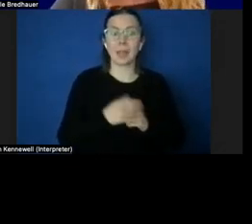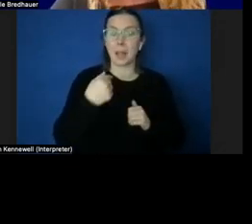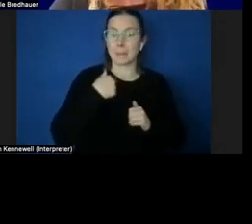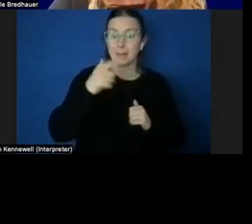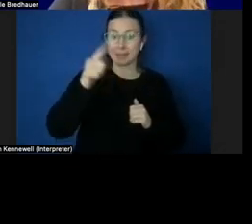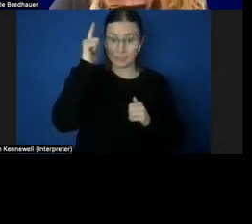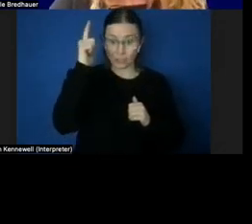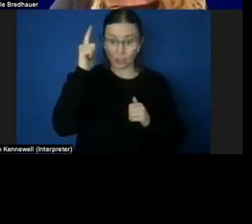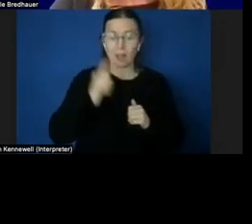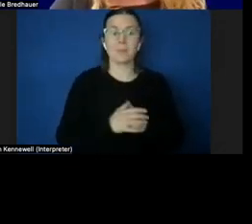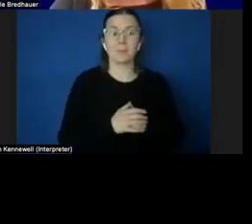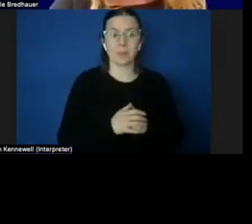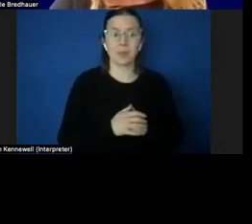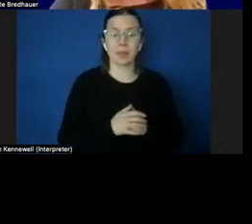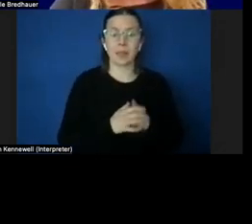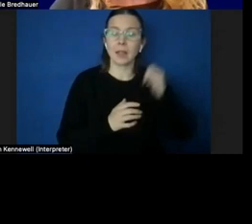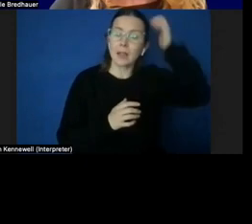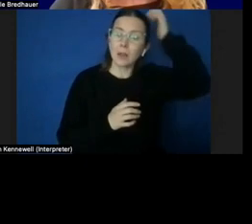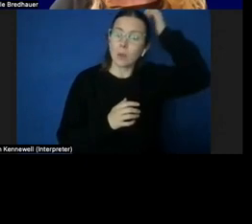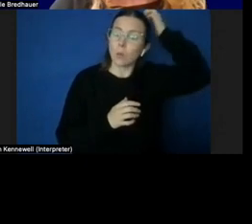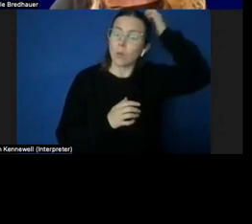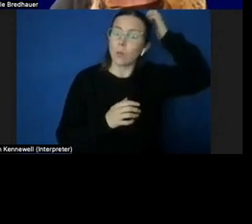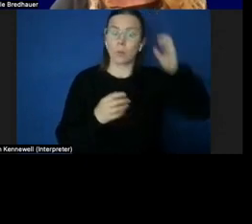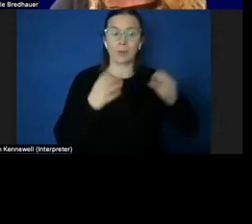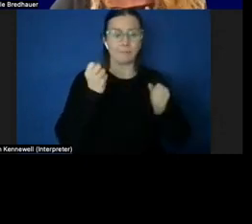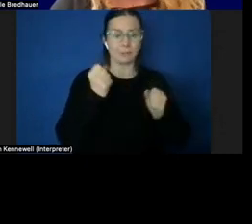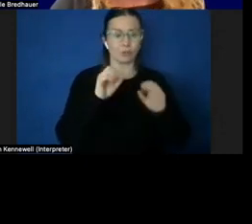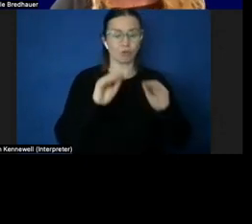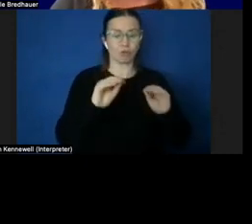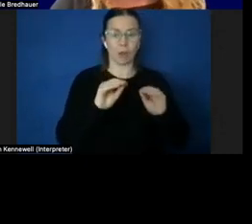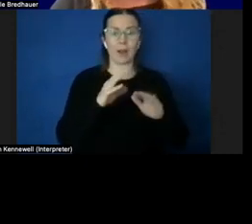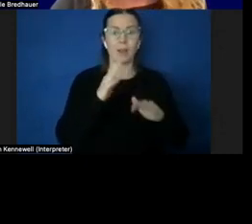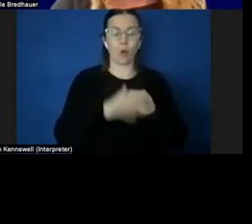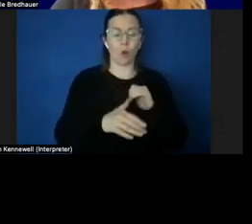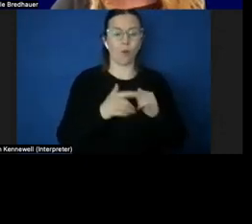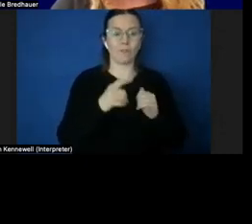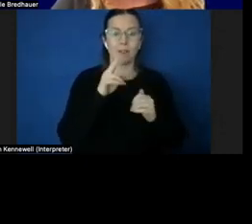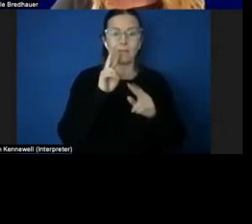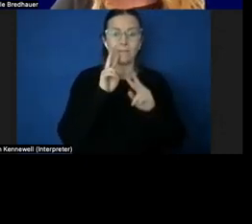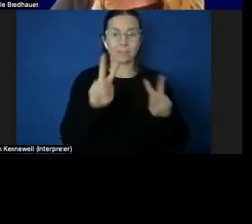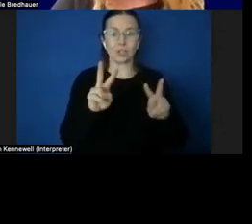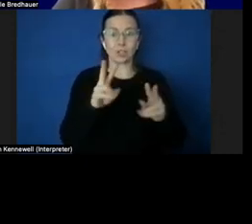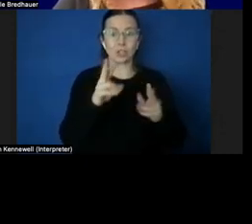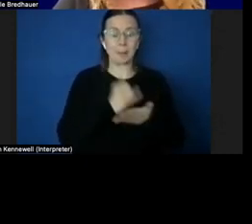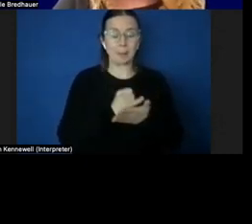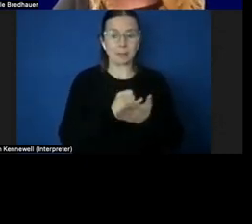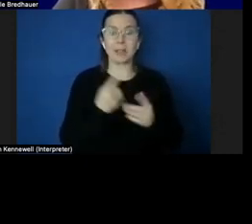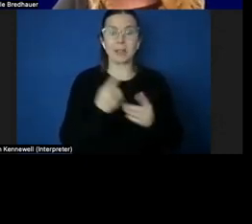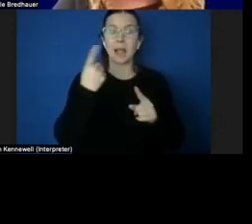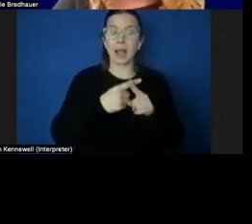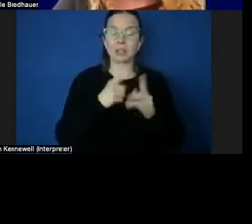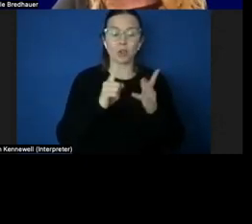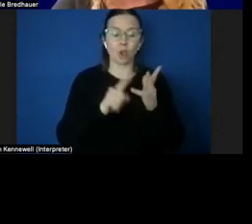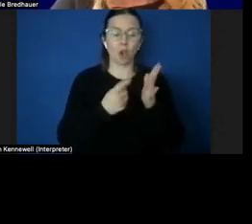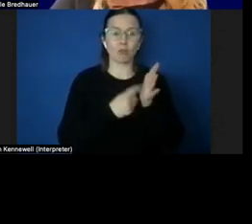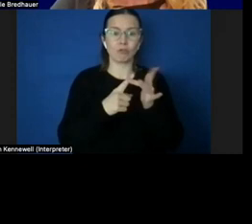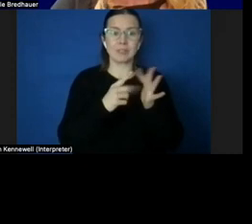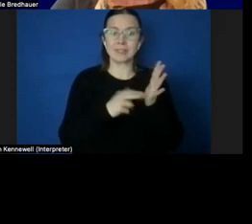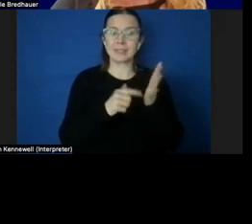with training in vision impairment as well as orientation and mobility.